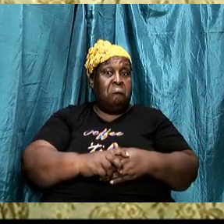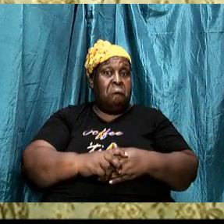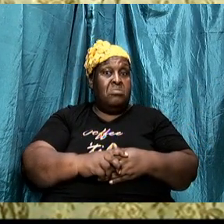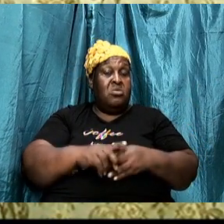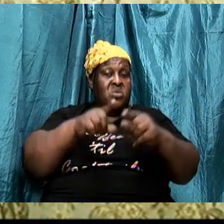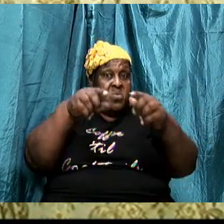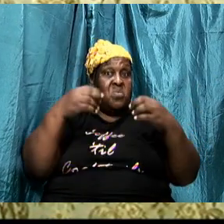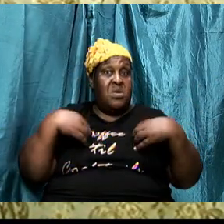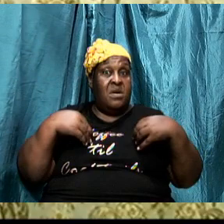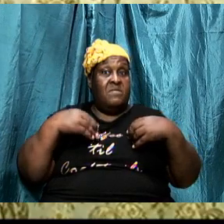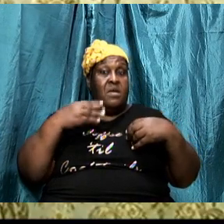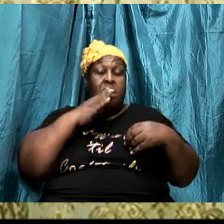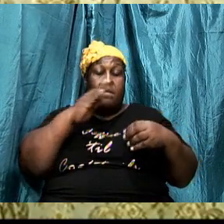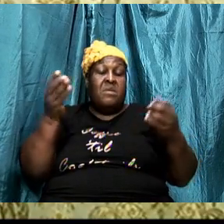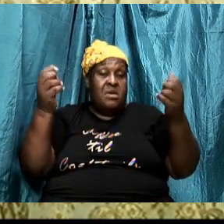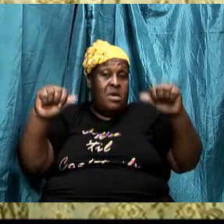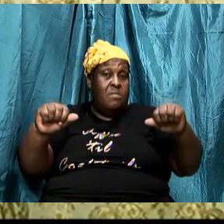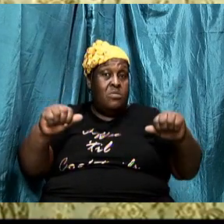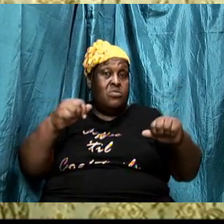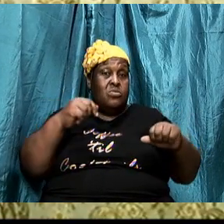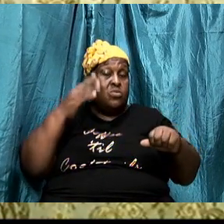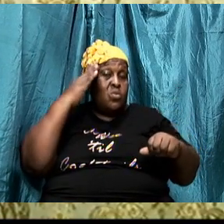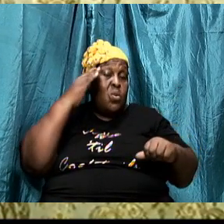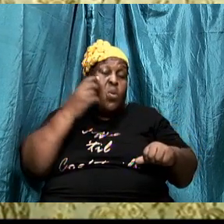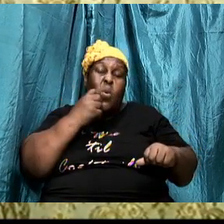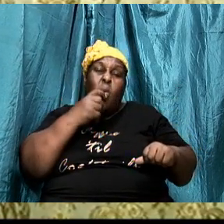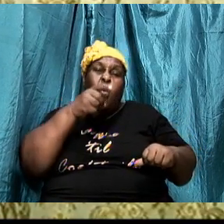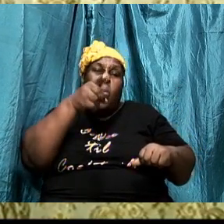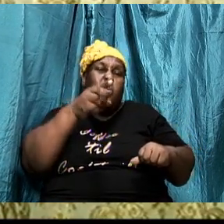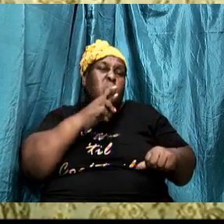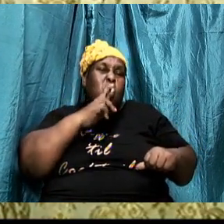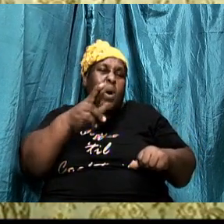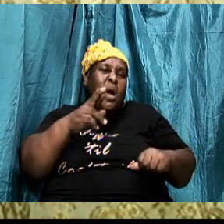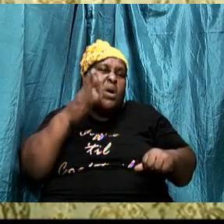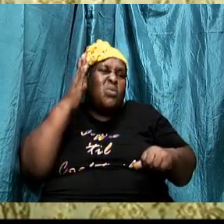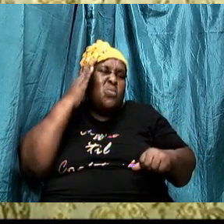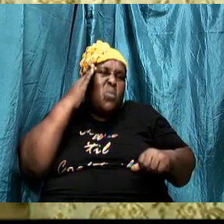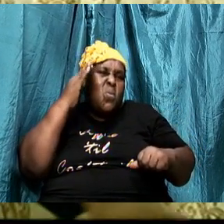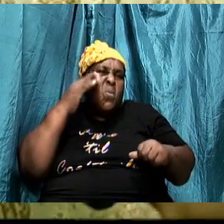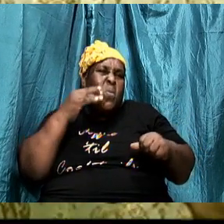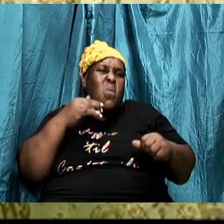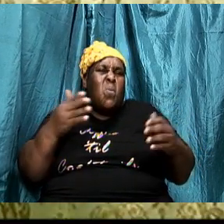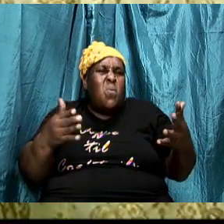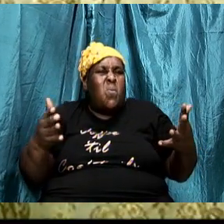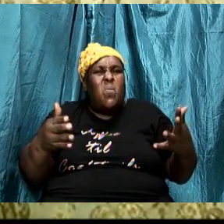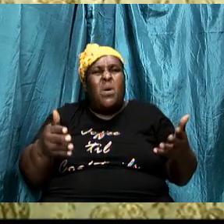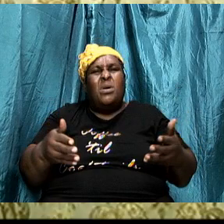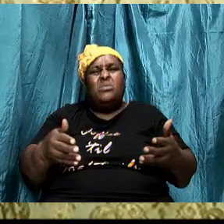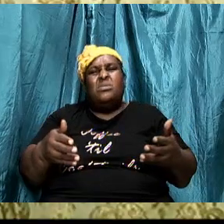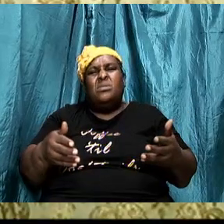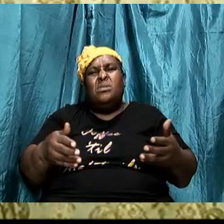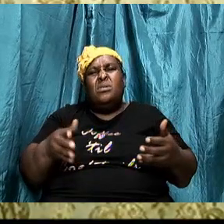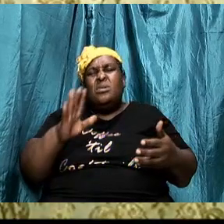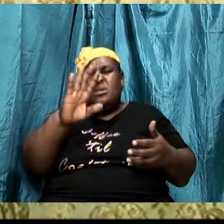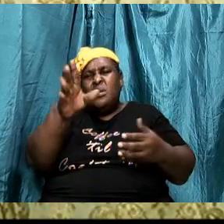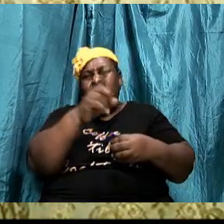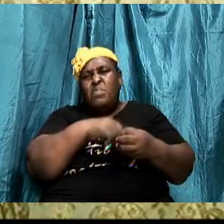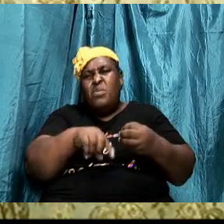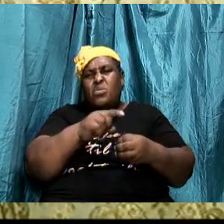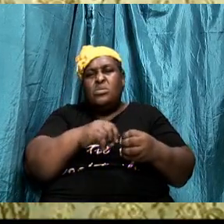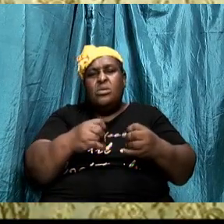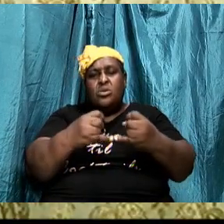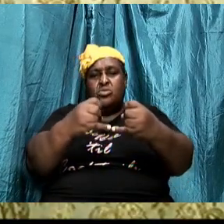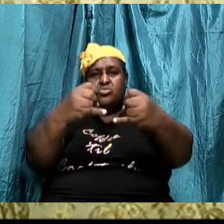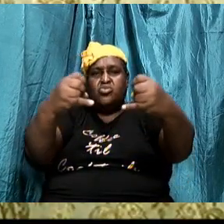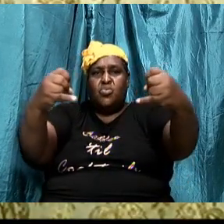to know who you are know what you're about draw that line it might sound harsh